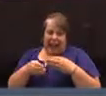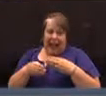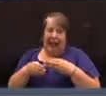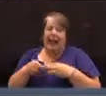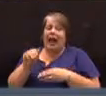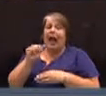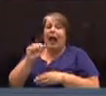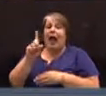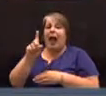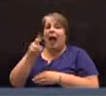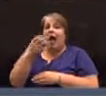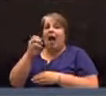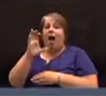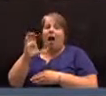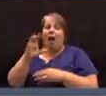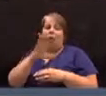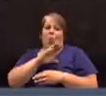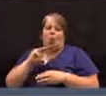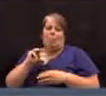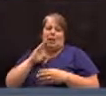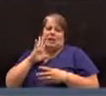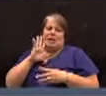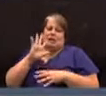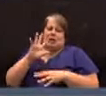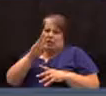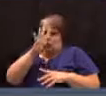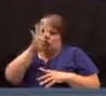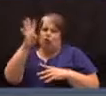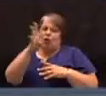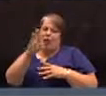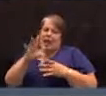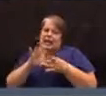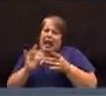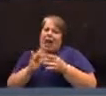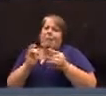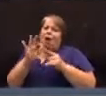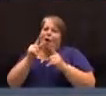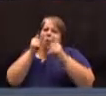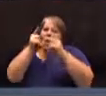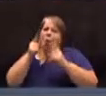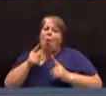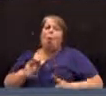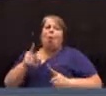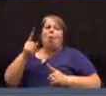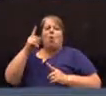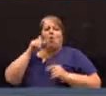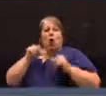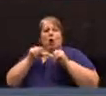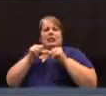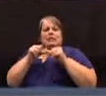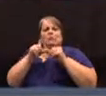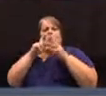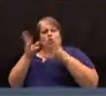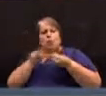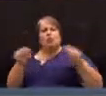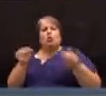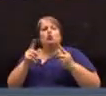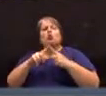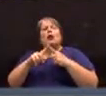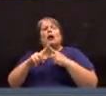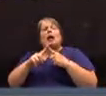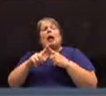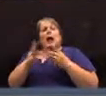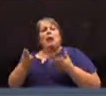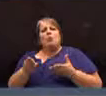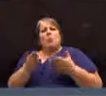The ad hoc committee shall create a statement of goals for the commission consistent with this resolution and shall propose bylaws